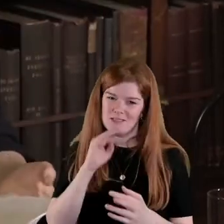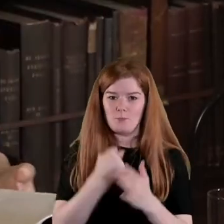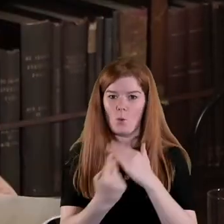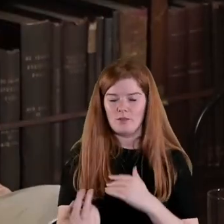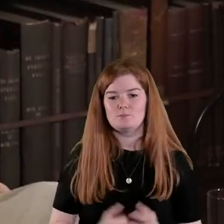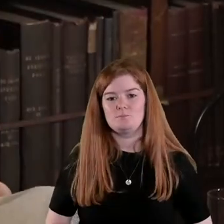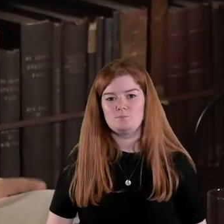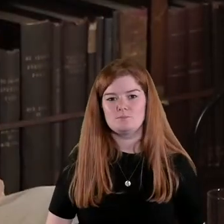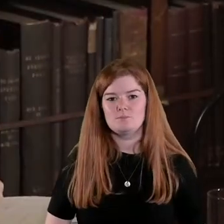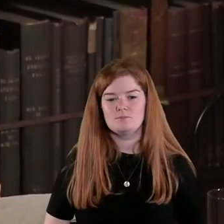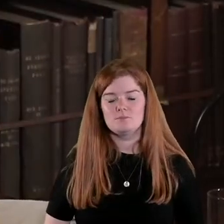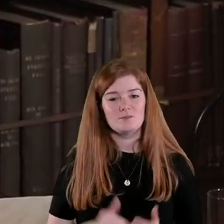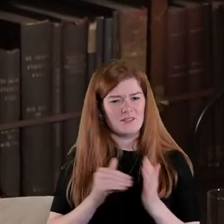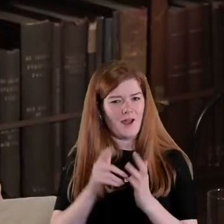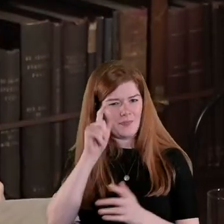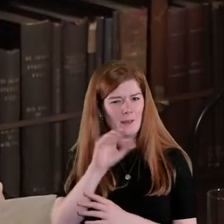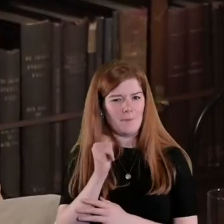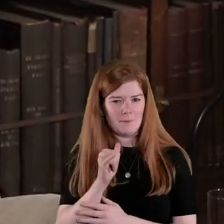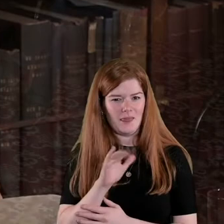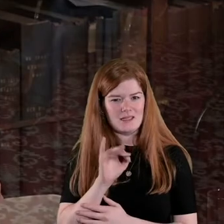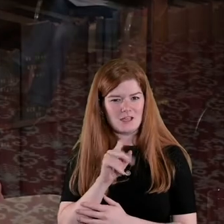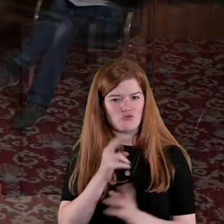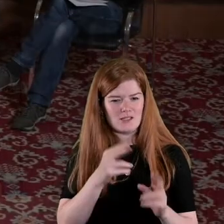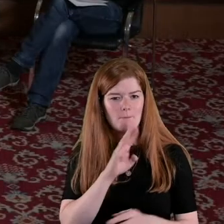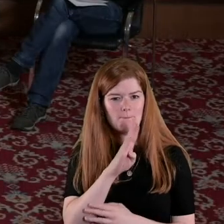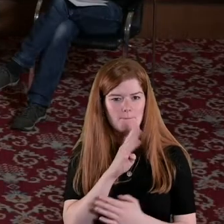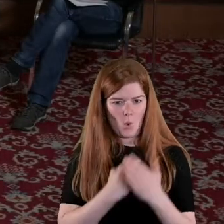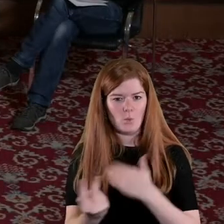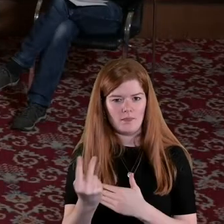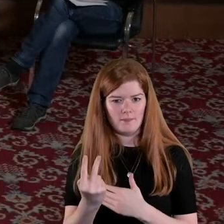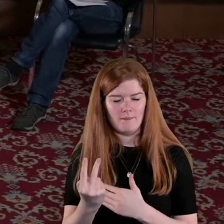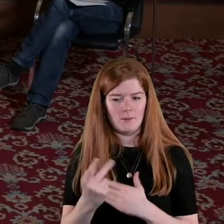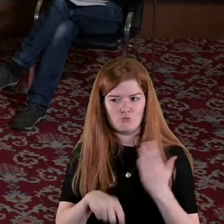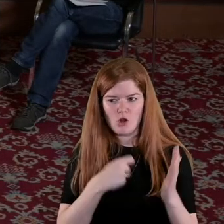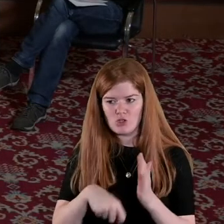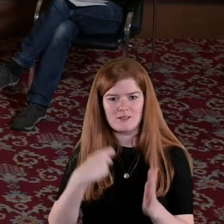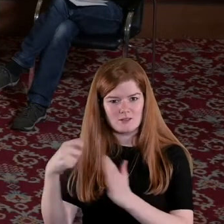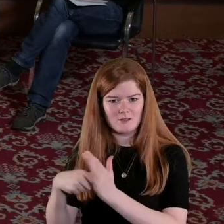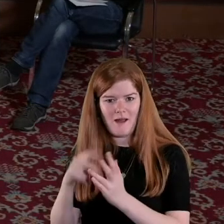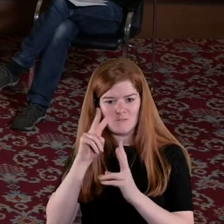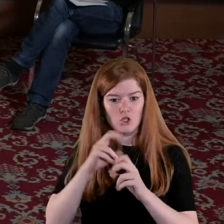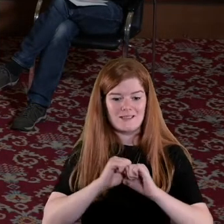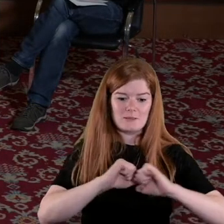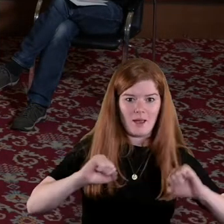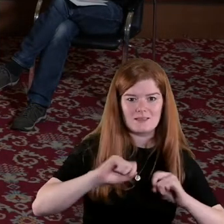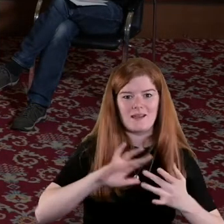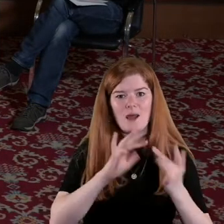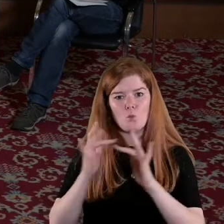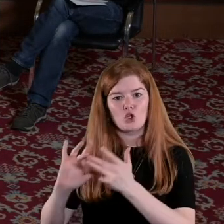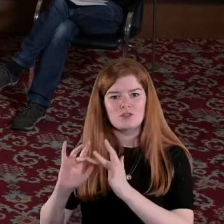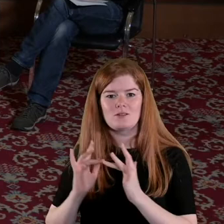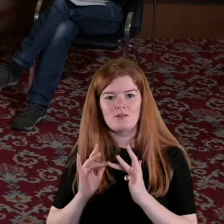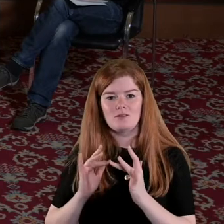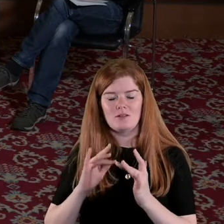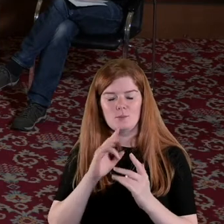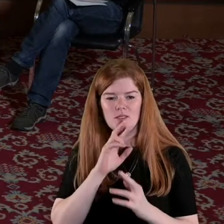yeah I mean I would think Linda probably both are projects are looking at spaces and networks and so I mean